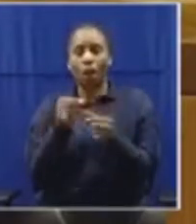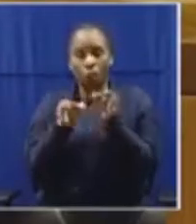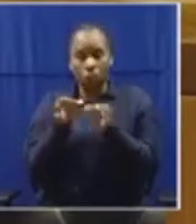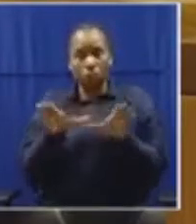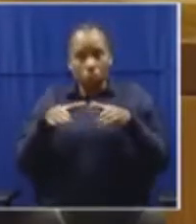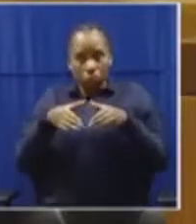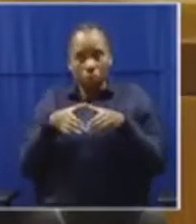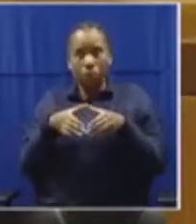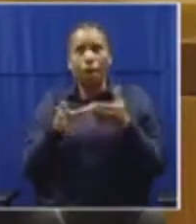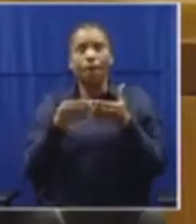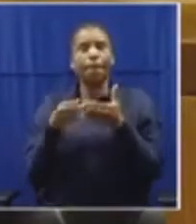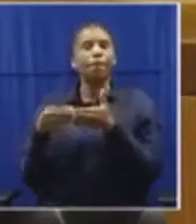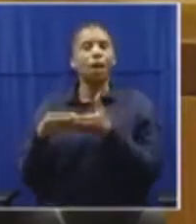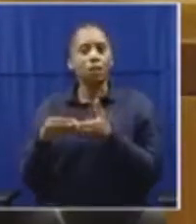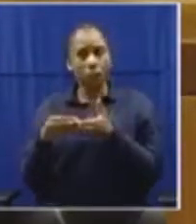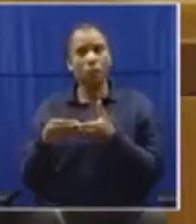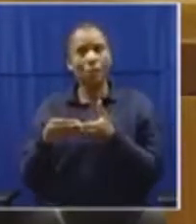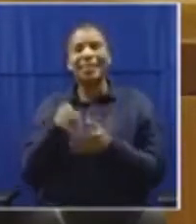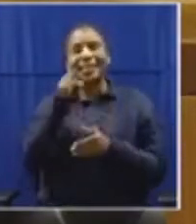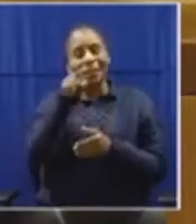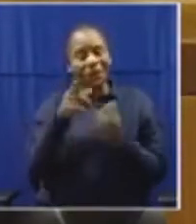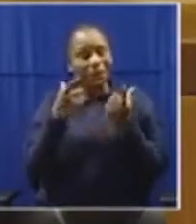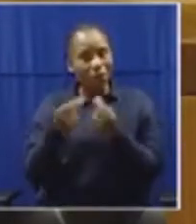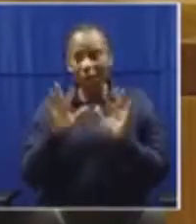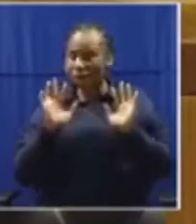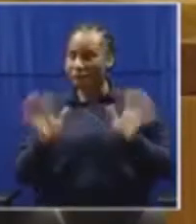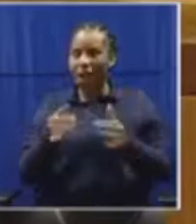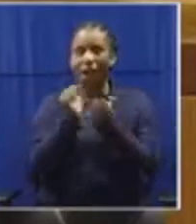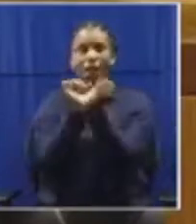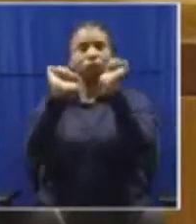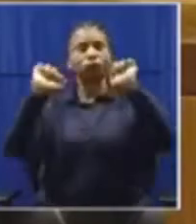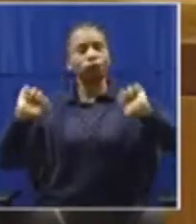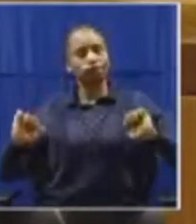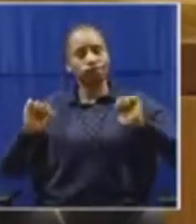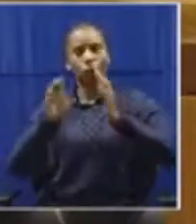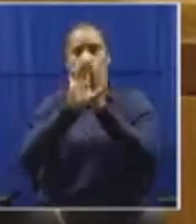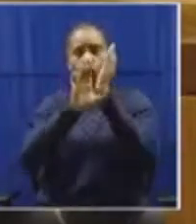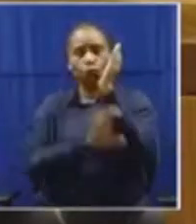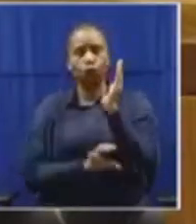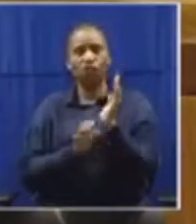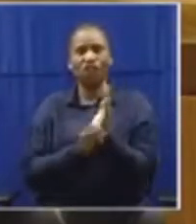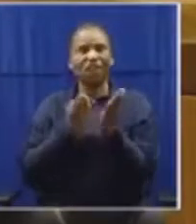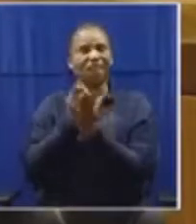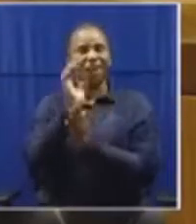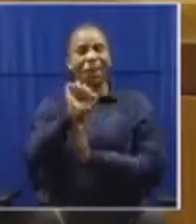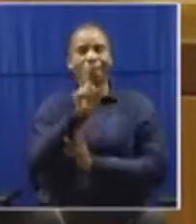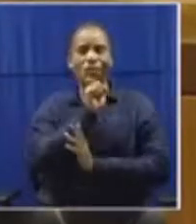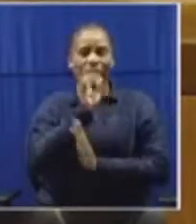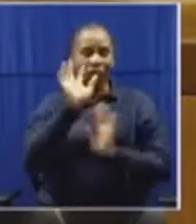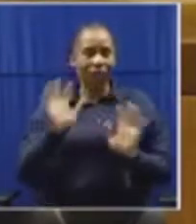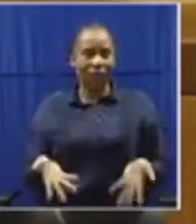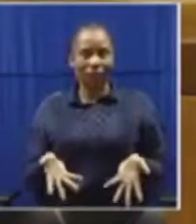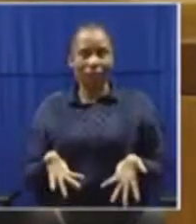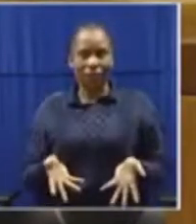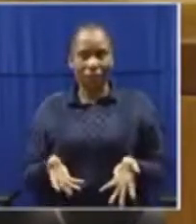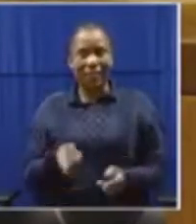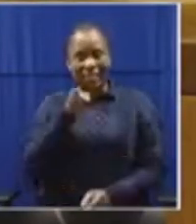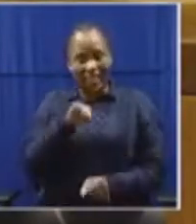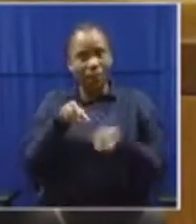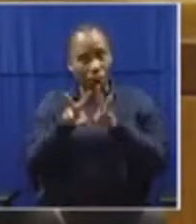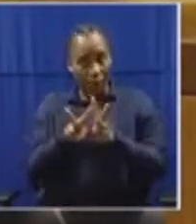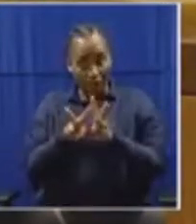exercising their democratic and constitutional rights. And in this regard, let us be clear,